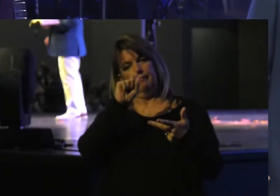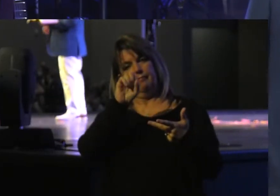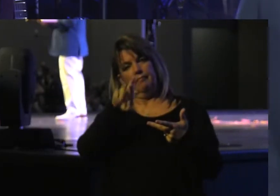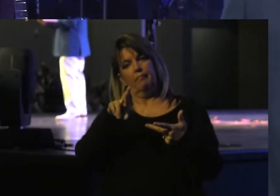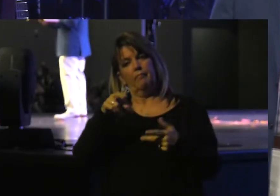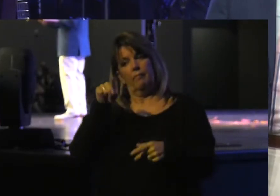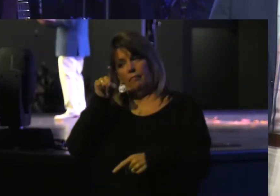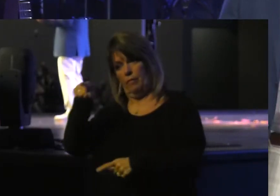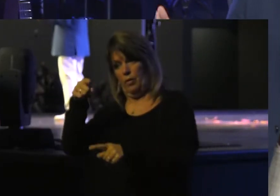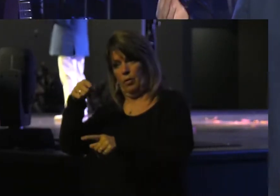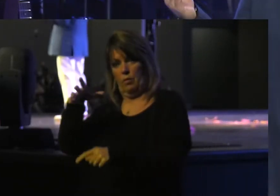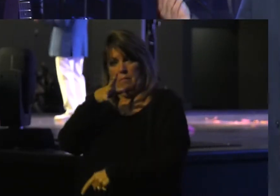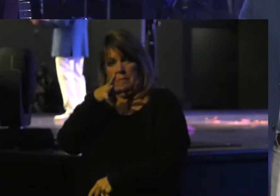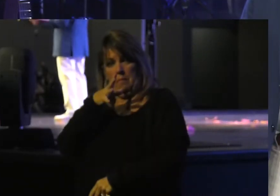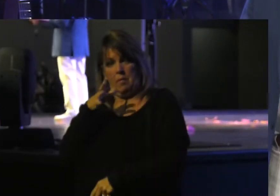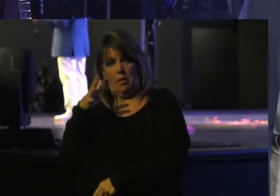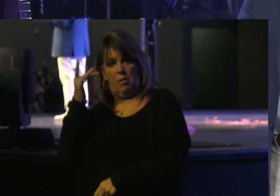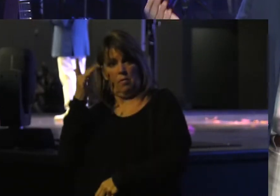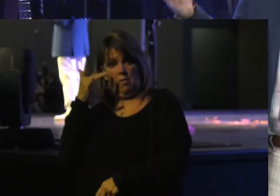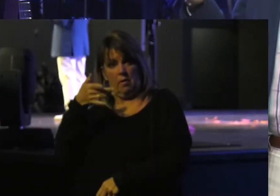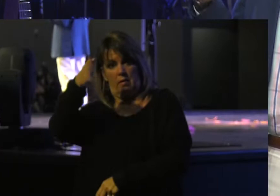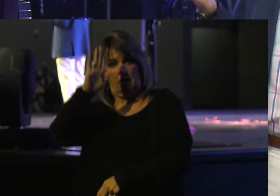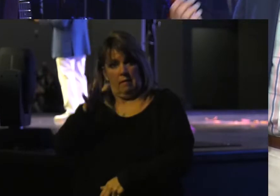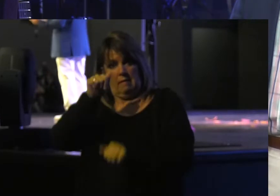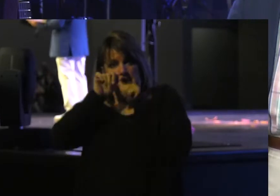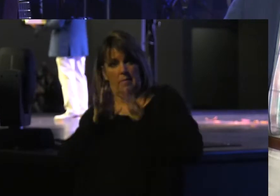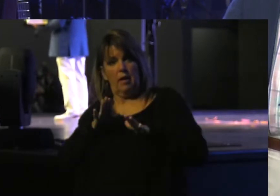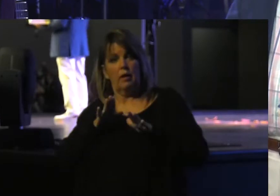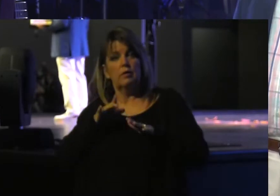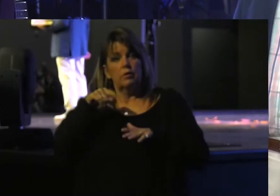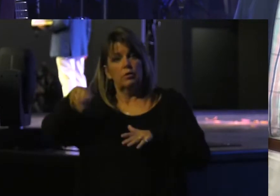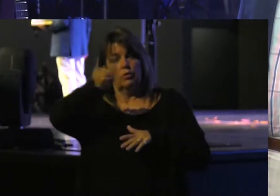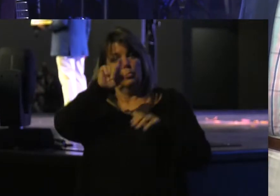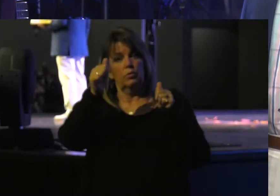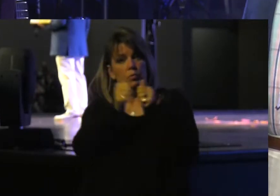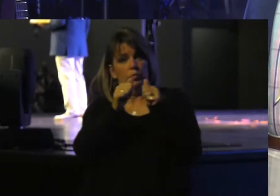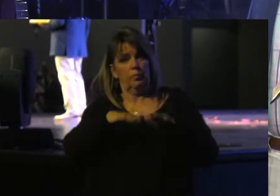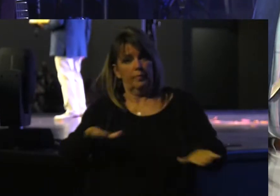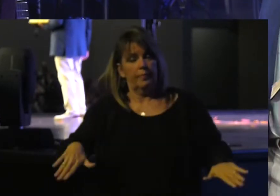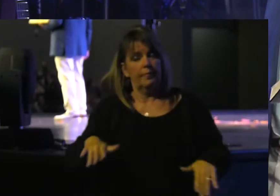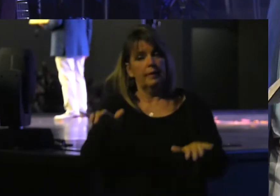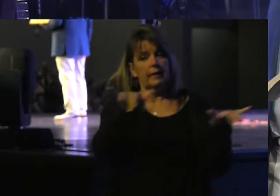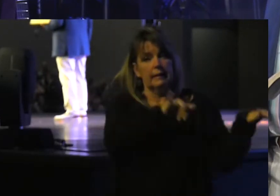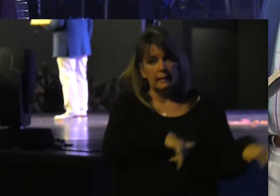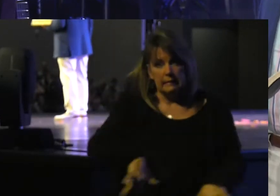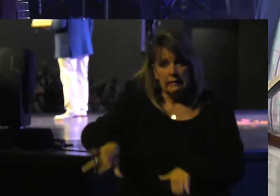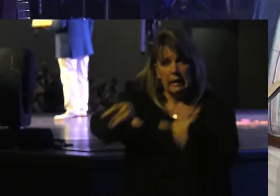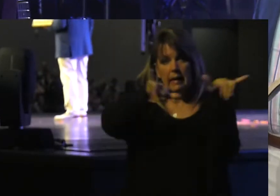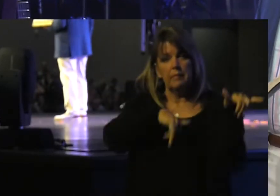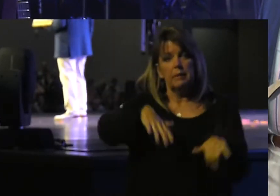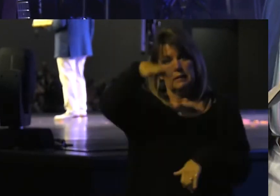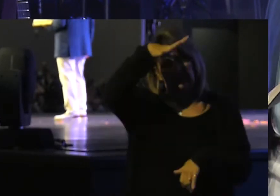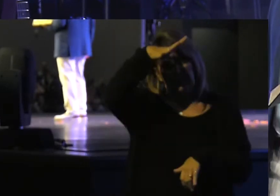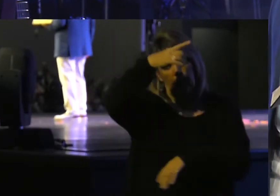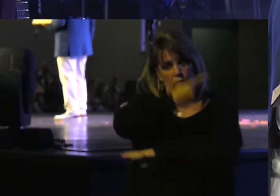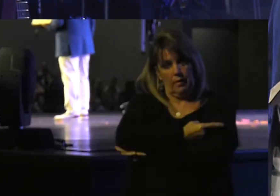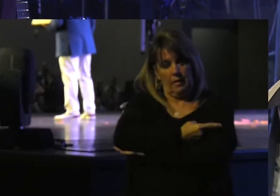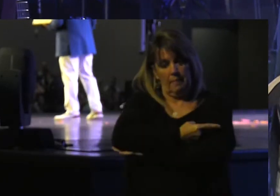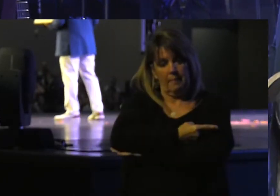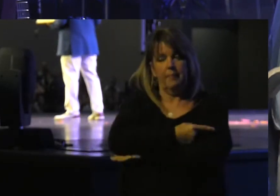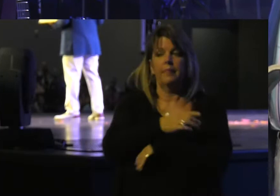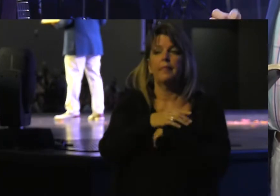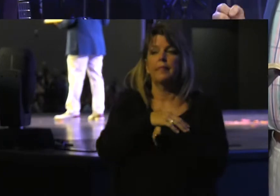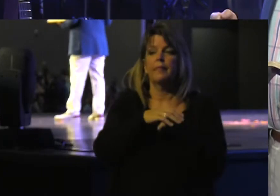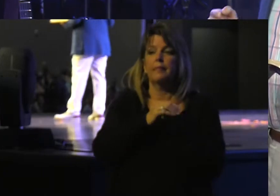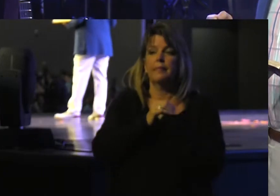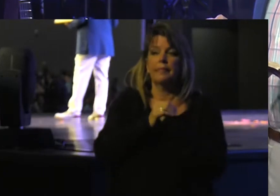because God has blessed you with children. The same is true on Father's Day. And